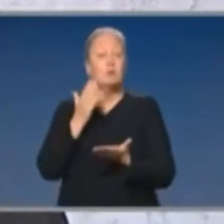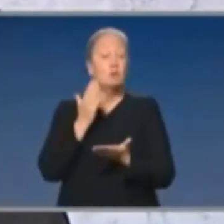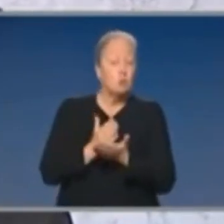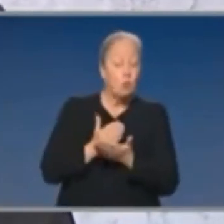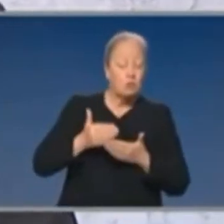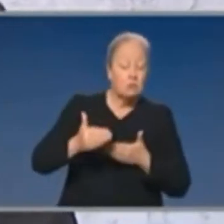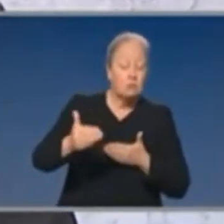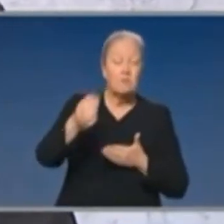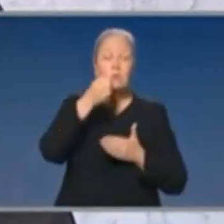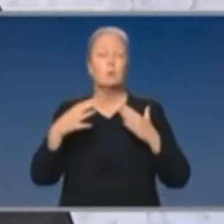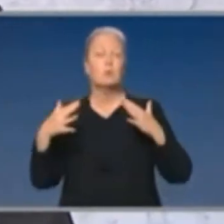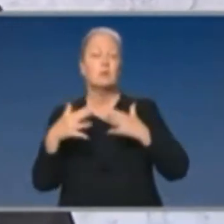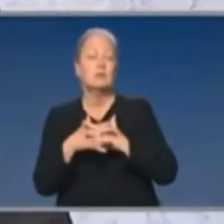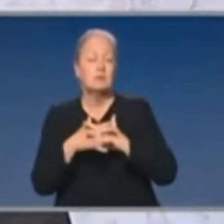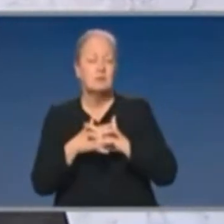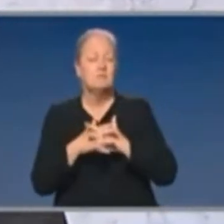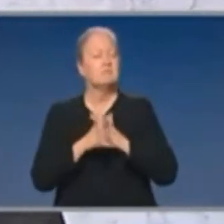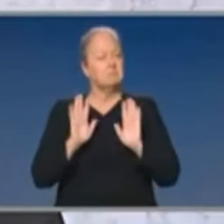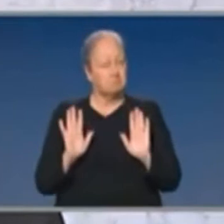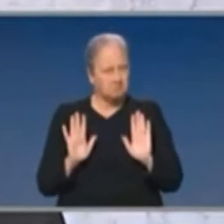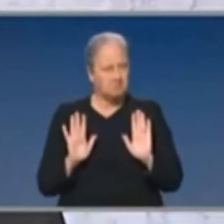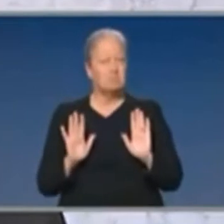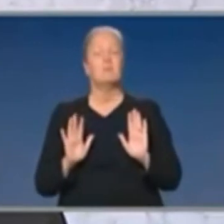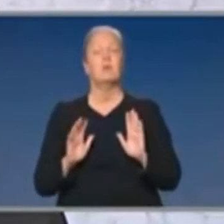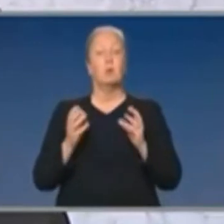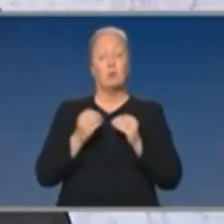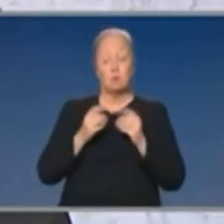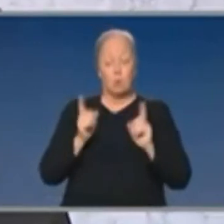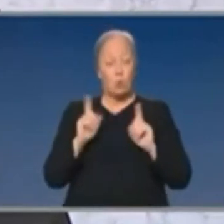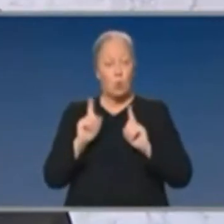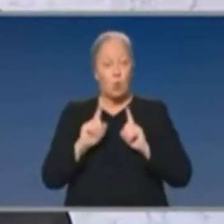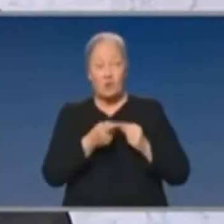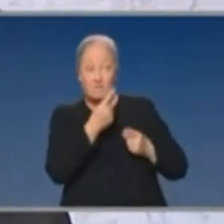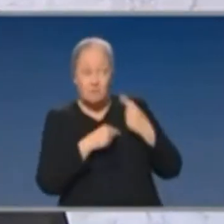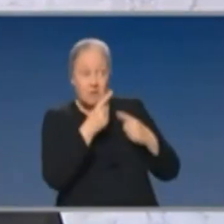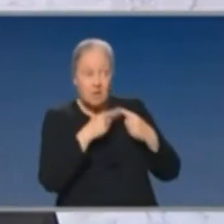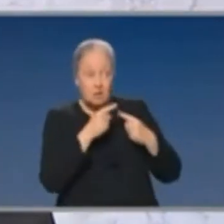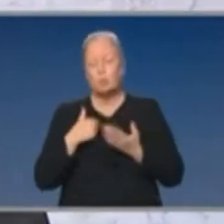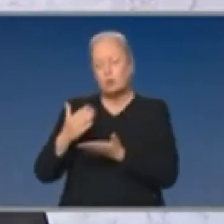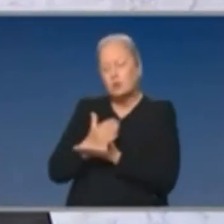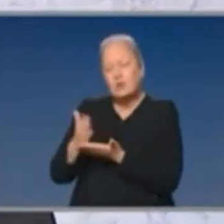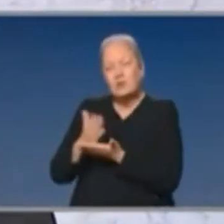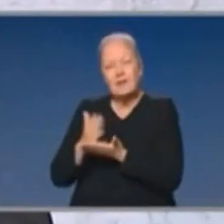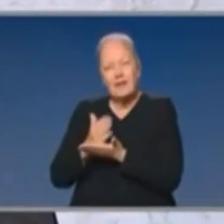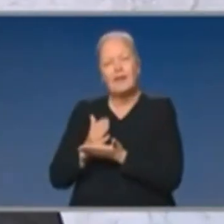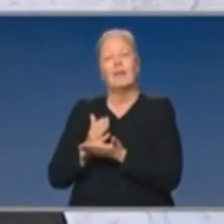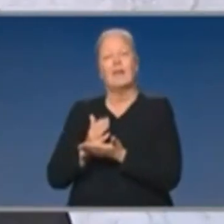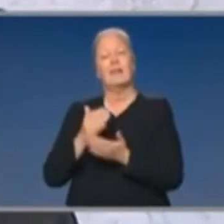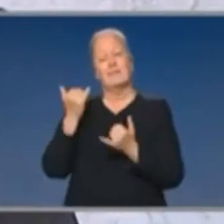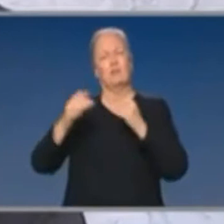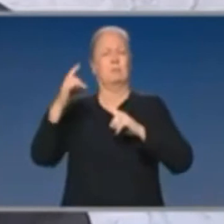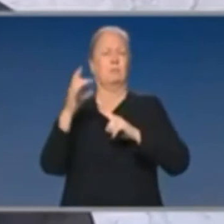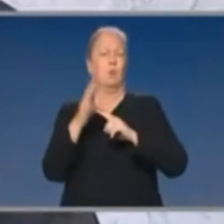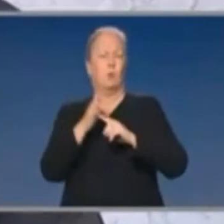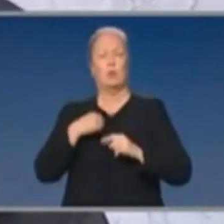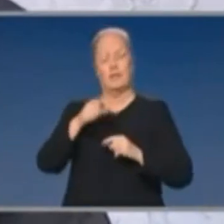imagine the weeks ahead and remain always responsive to the most recent information. And so building that tracing capability is